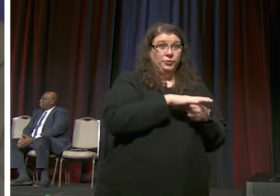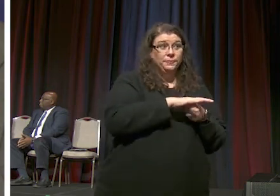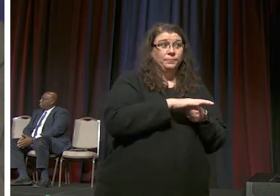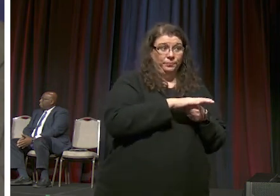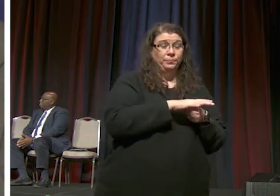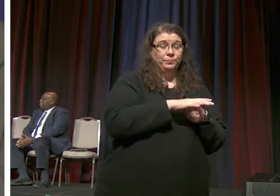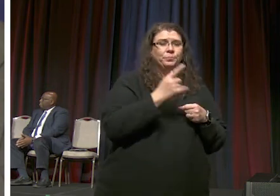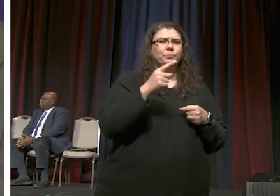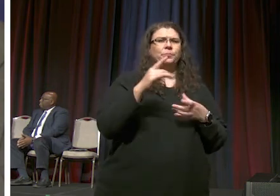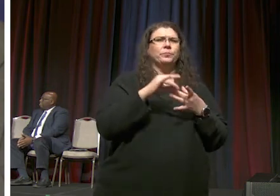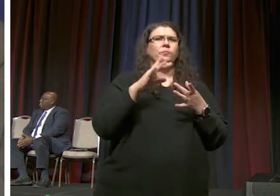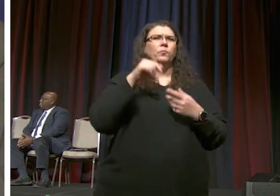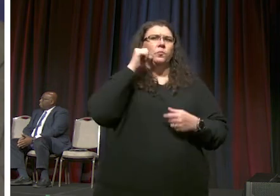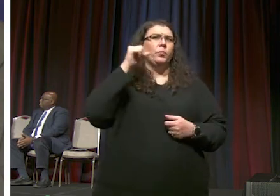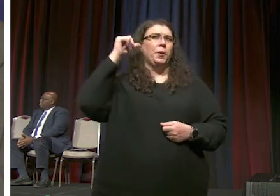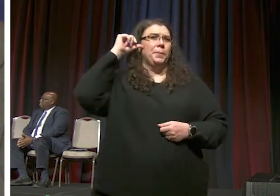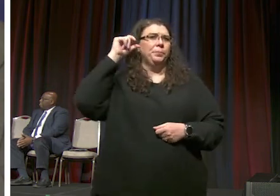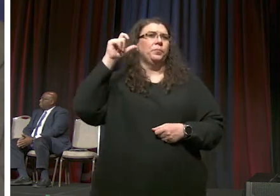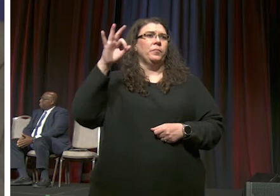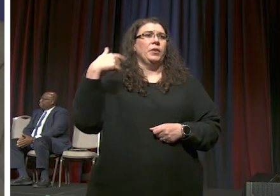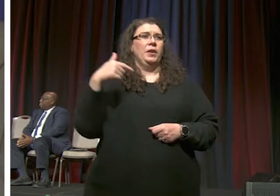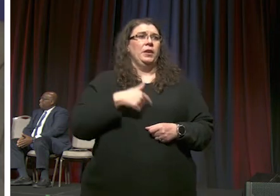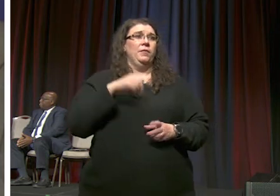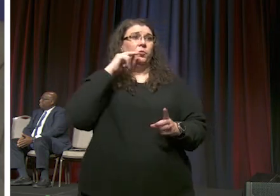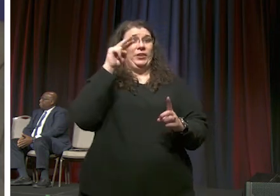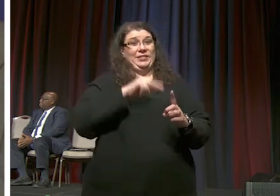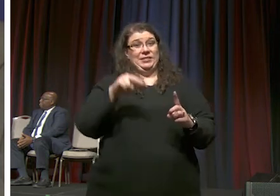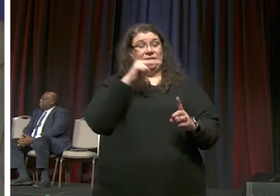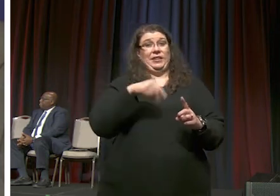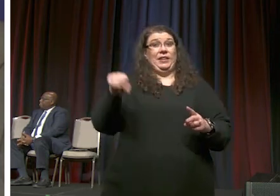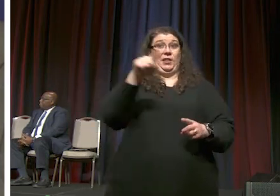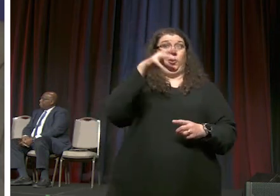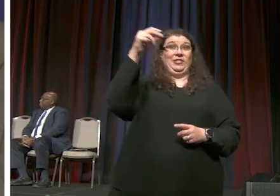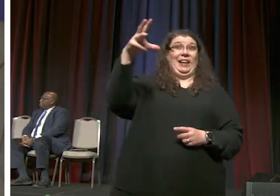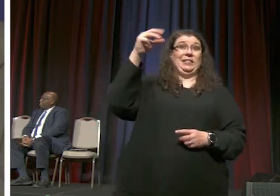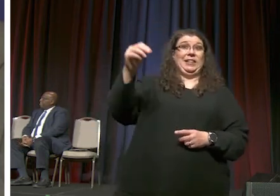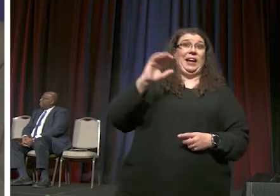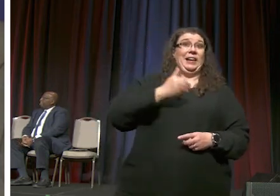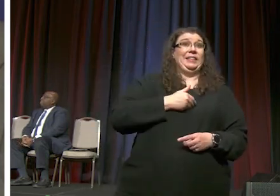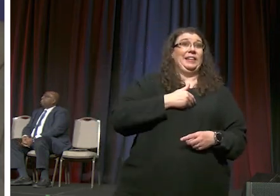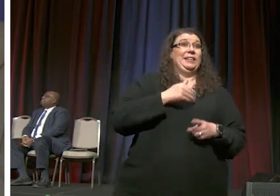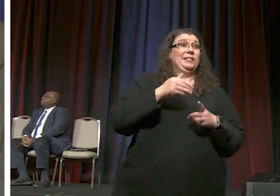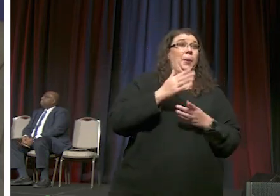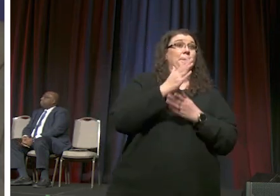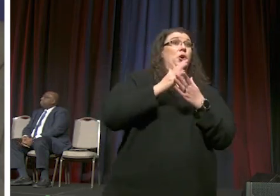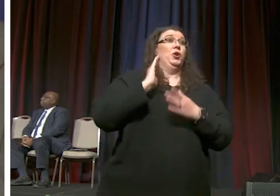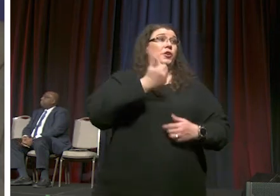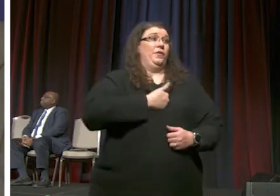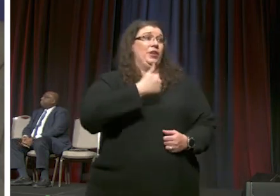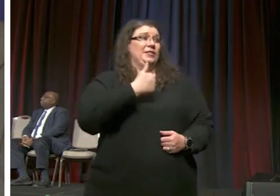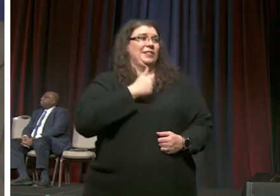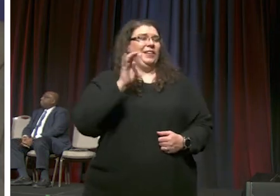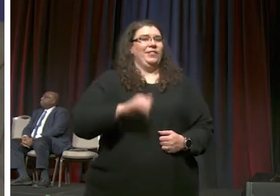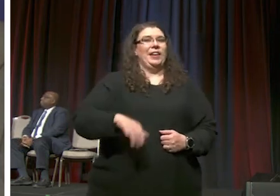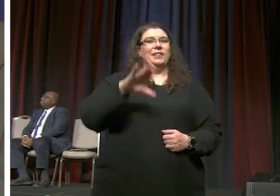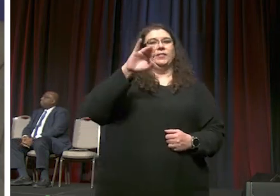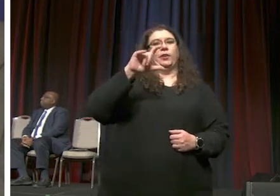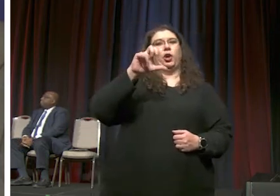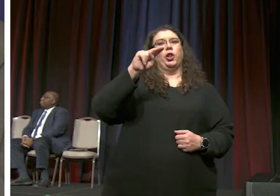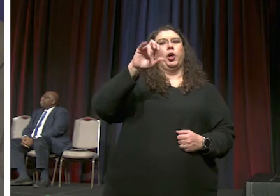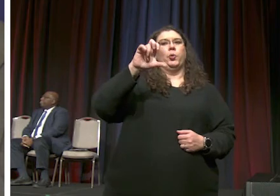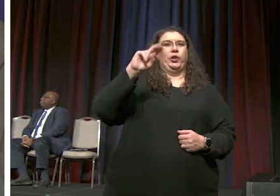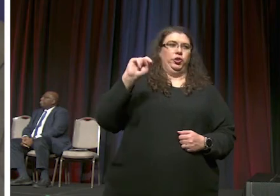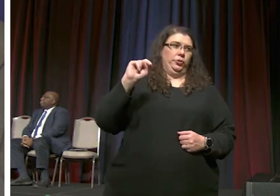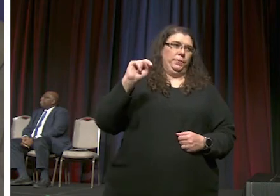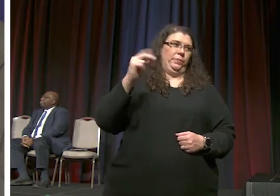um somebody said yesterday that if we see um those outside of us as an extension of ourselves that's a colonial understanding so